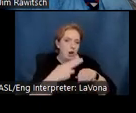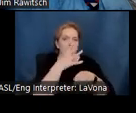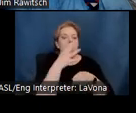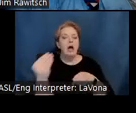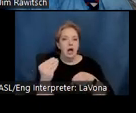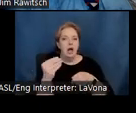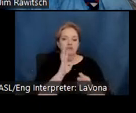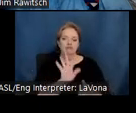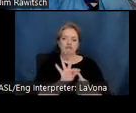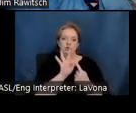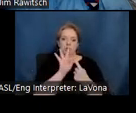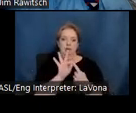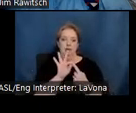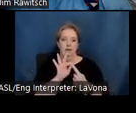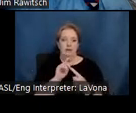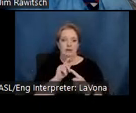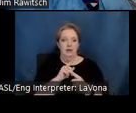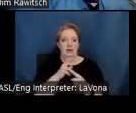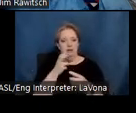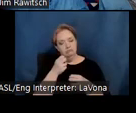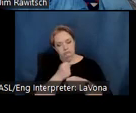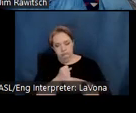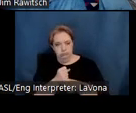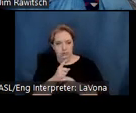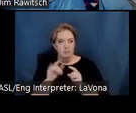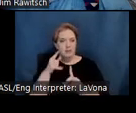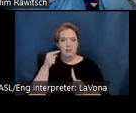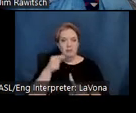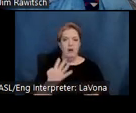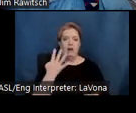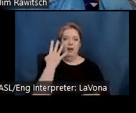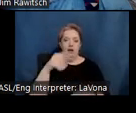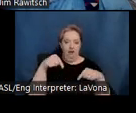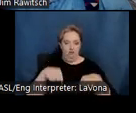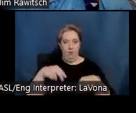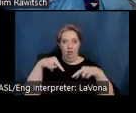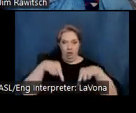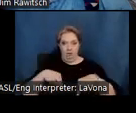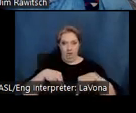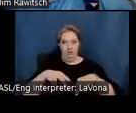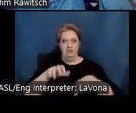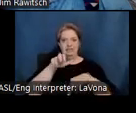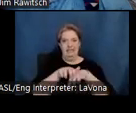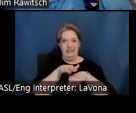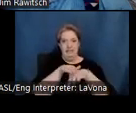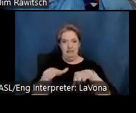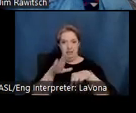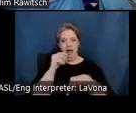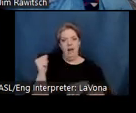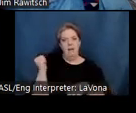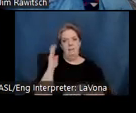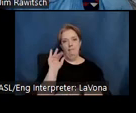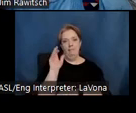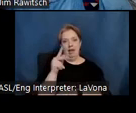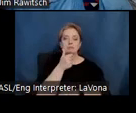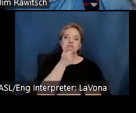The basic ingredients, though, would be four legs, a seat, and a back. Sam's design featured natural materials,